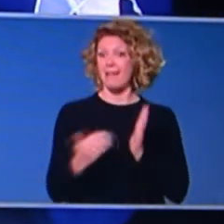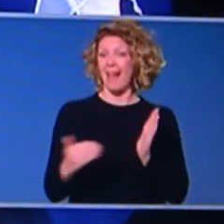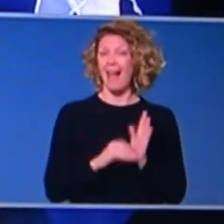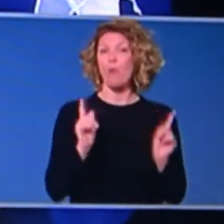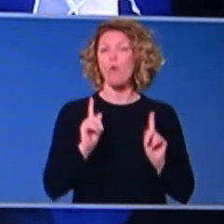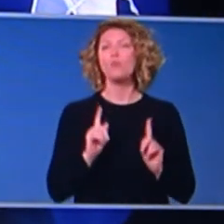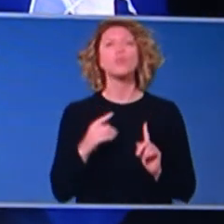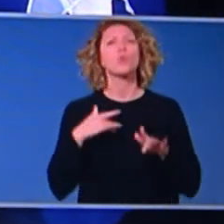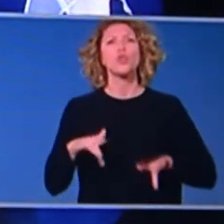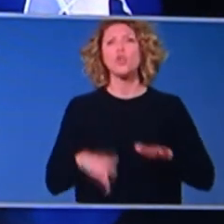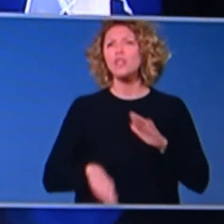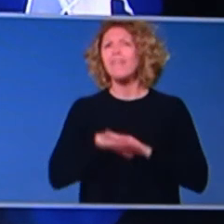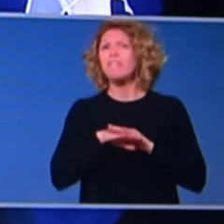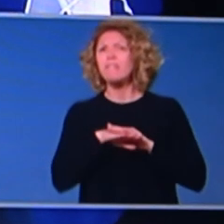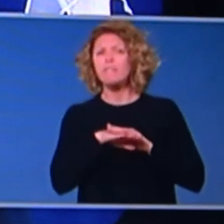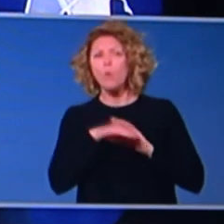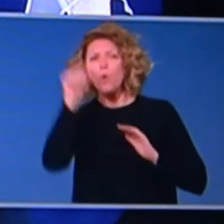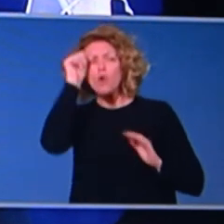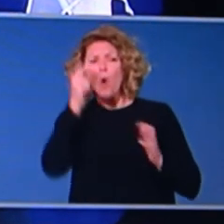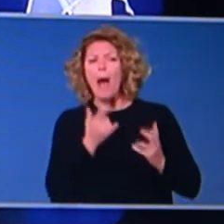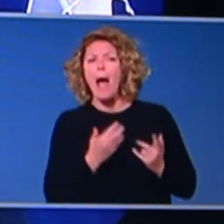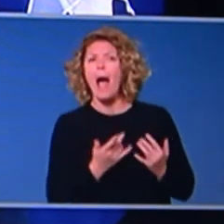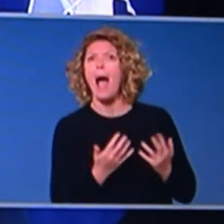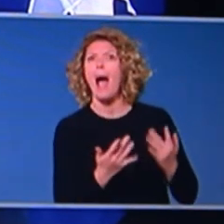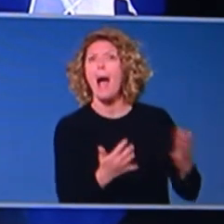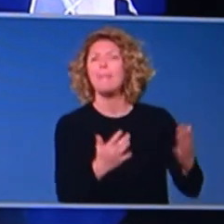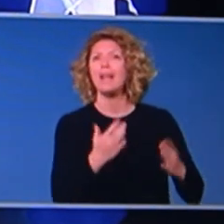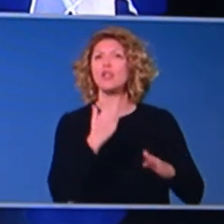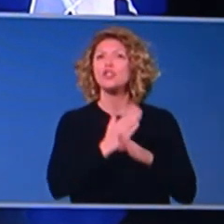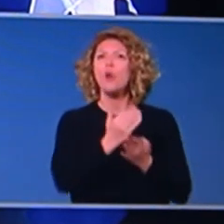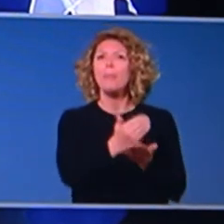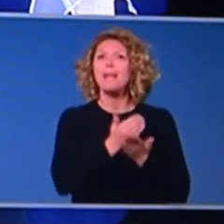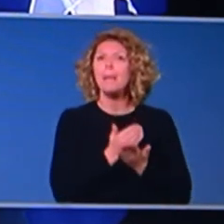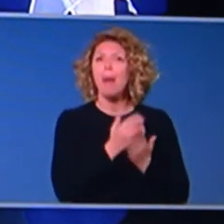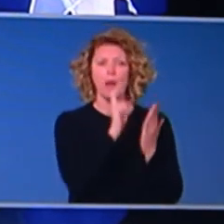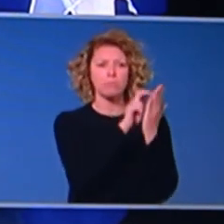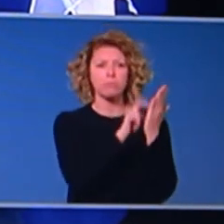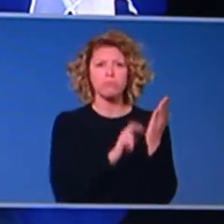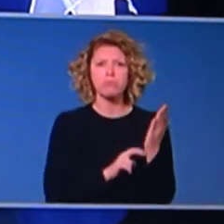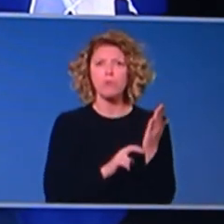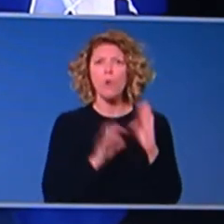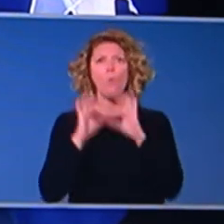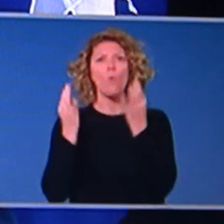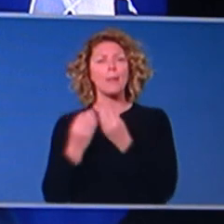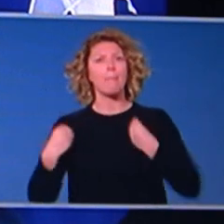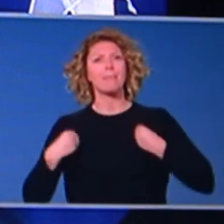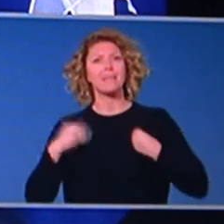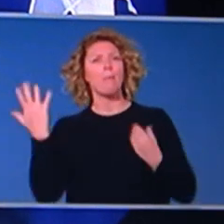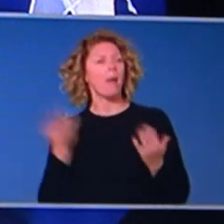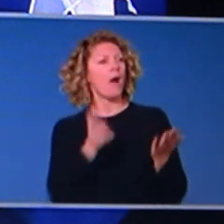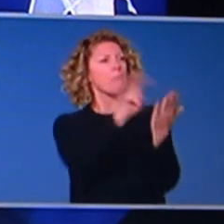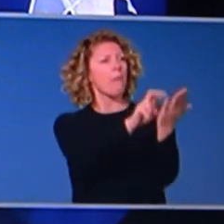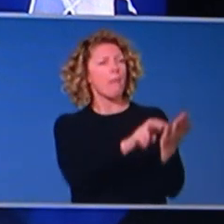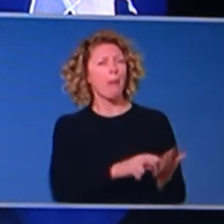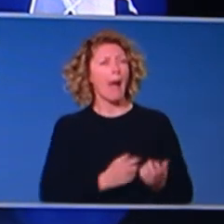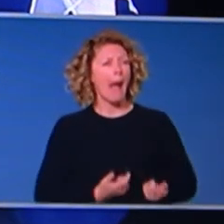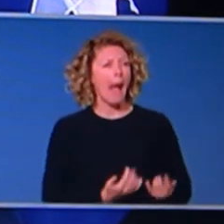it is too early to make estimates, uh, about, uh, what the final reconciliation would be against the, uh, the budgeted, uh,